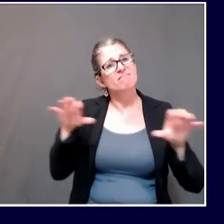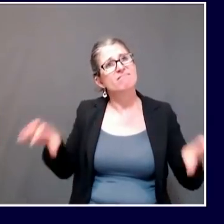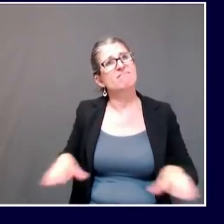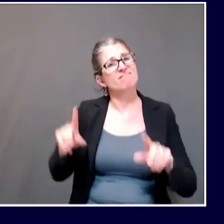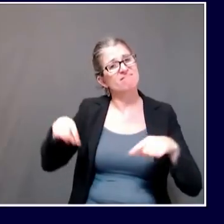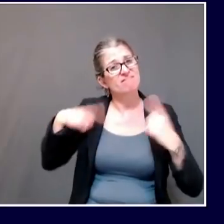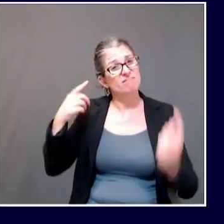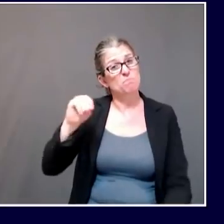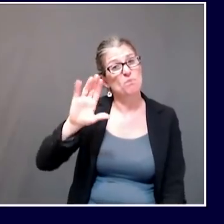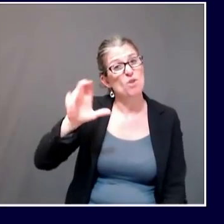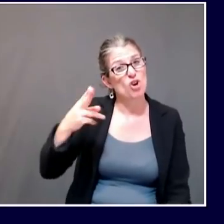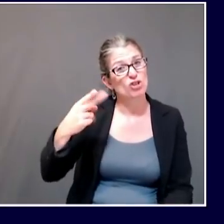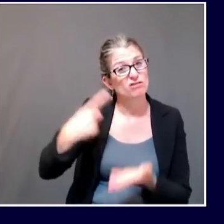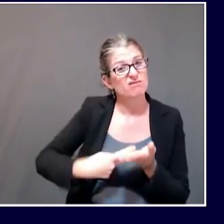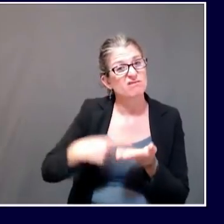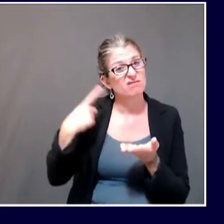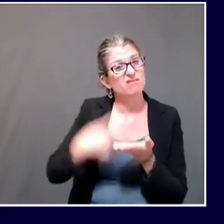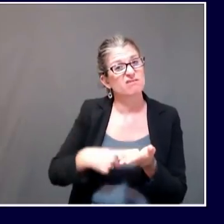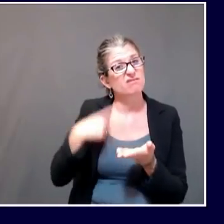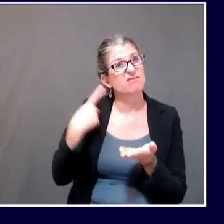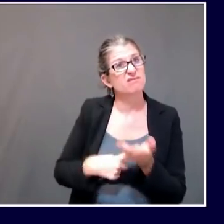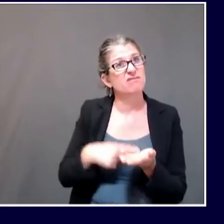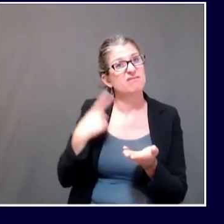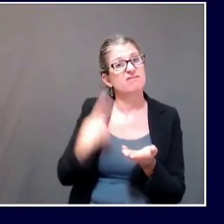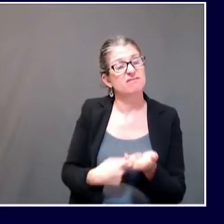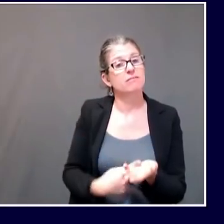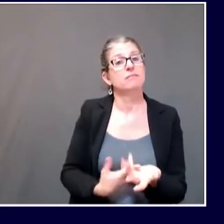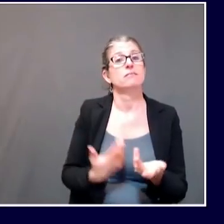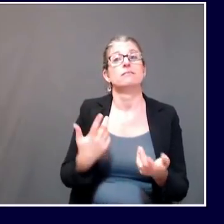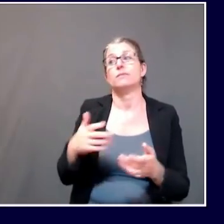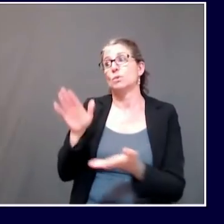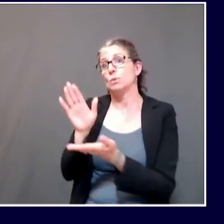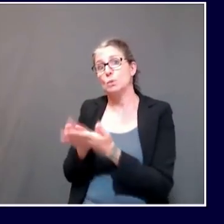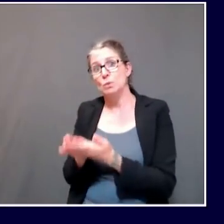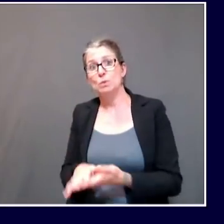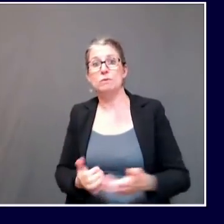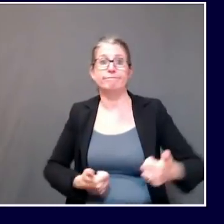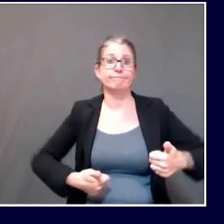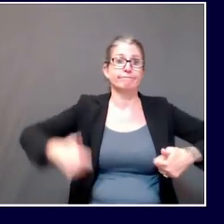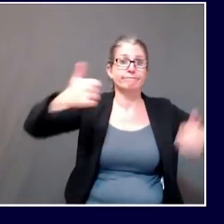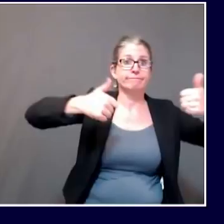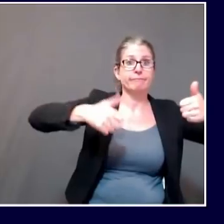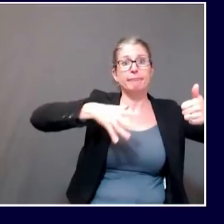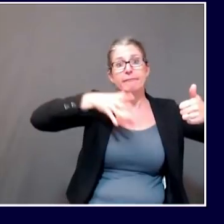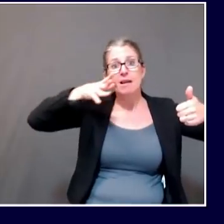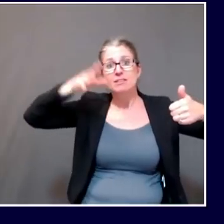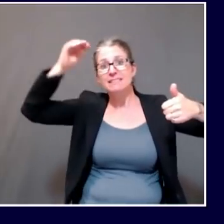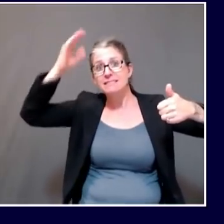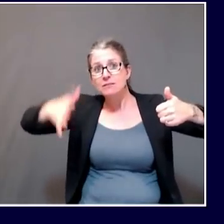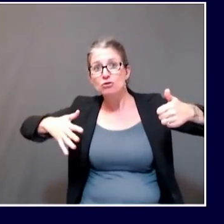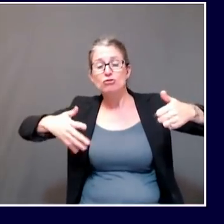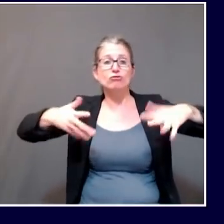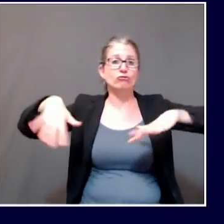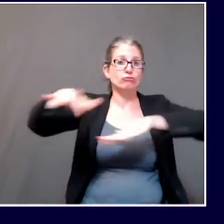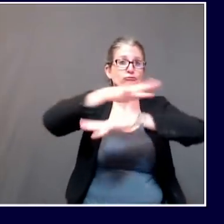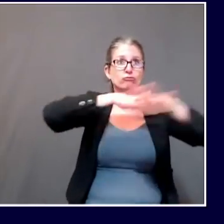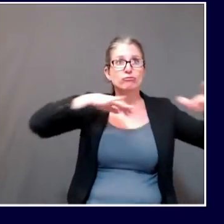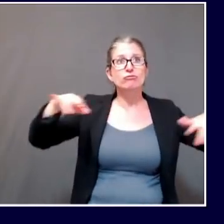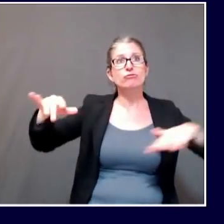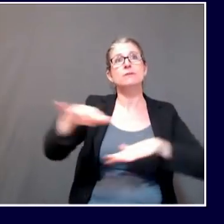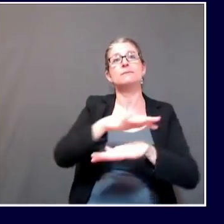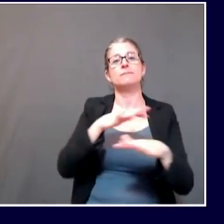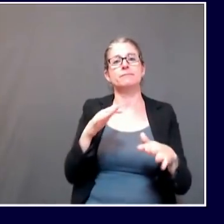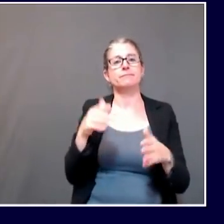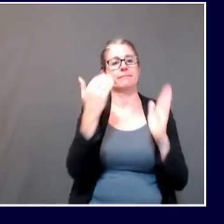stakeholders, schools, school boards, superintendents, teachers, parents, et cetera, on guidance. Our approach to